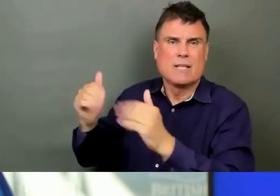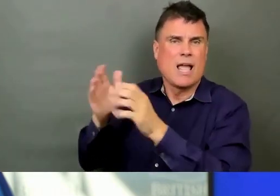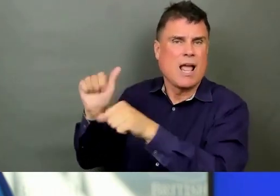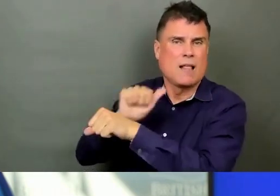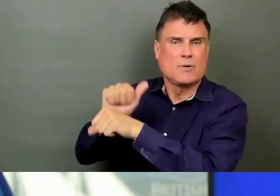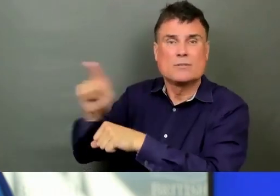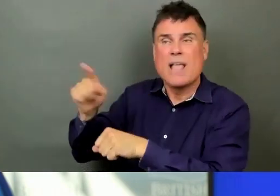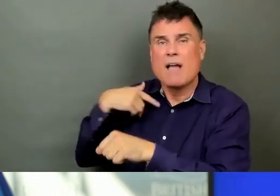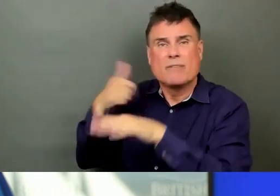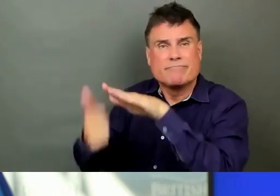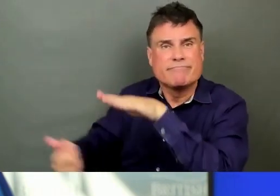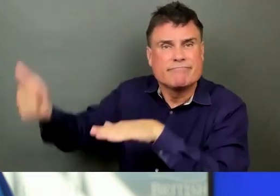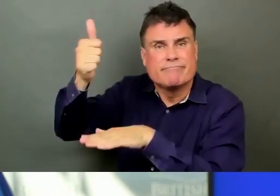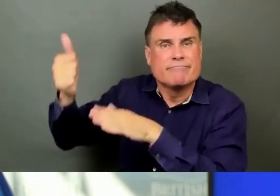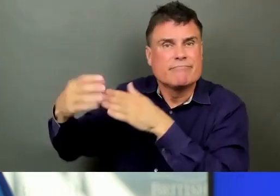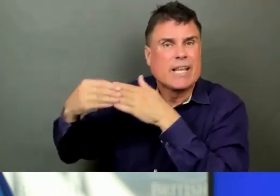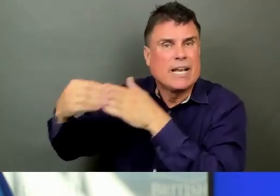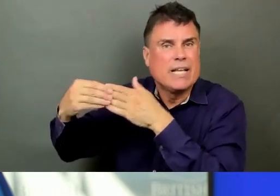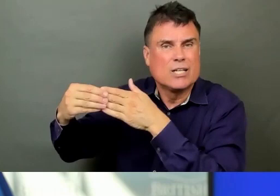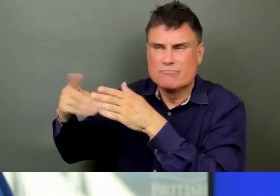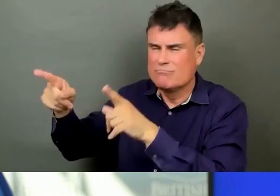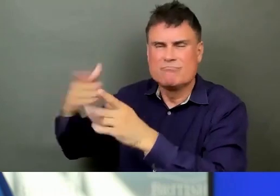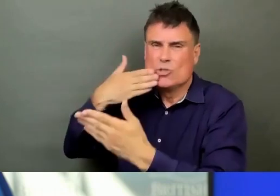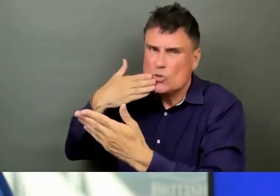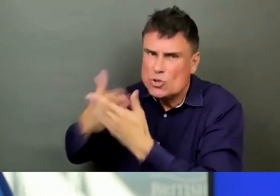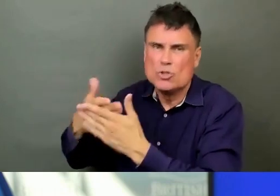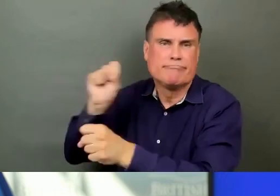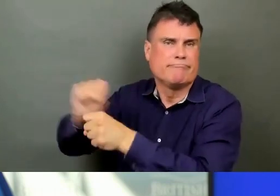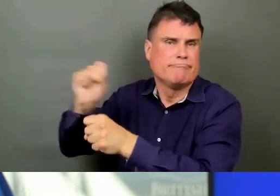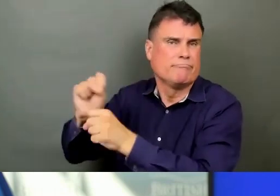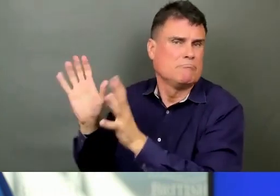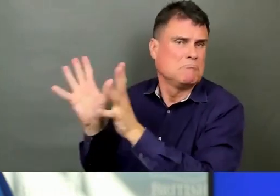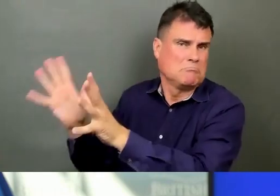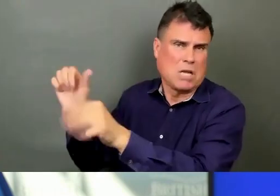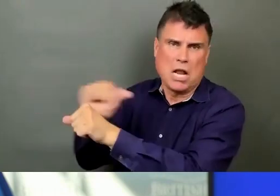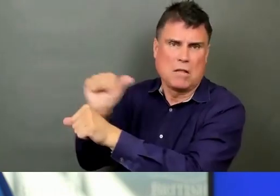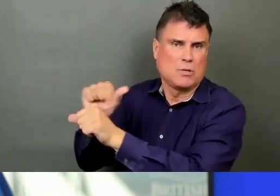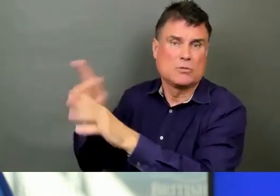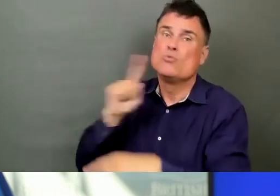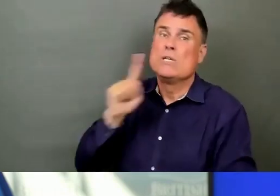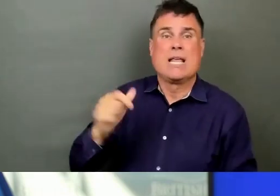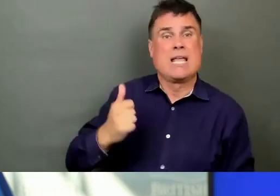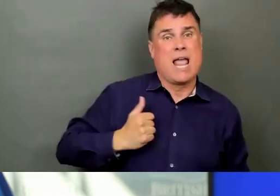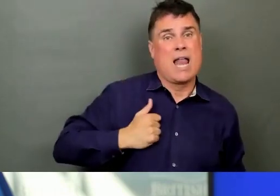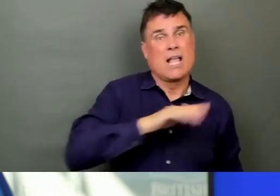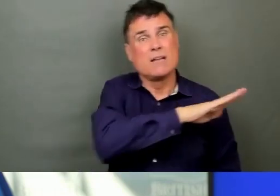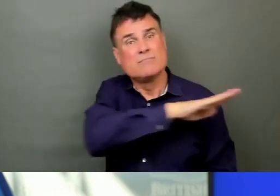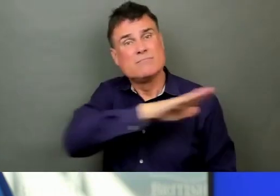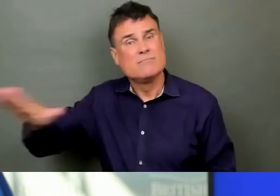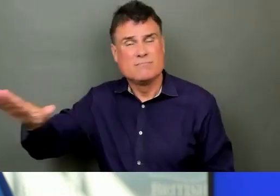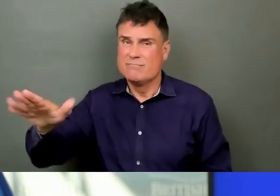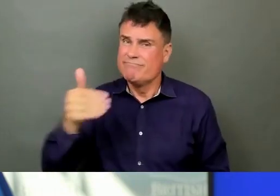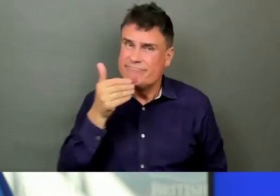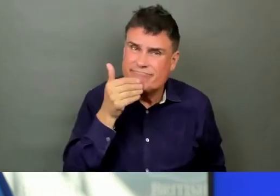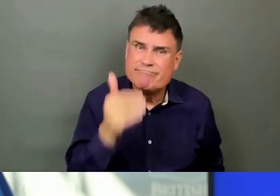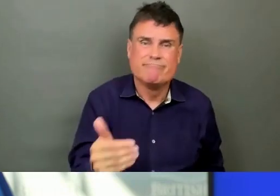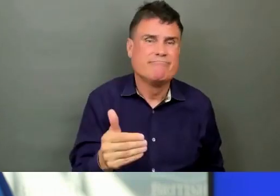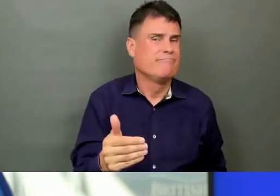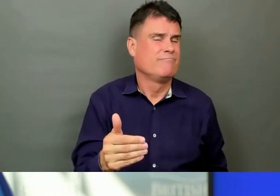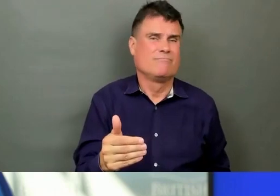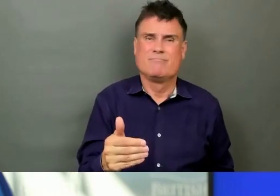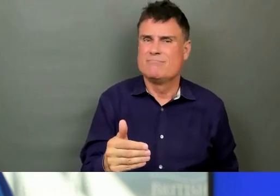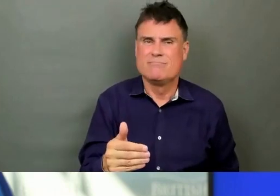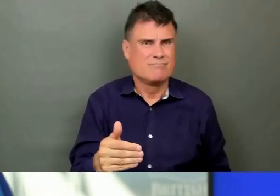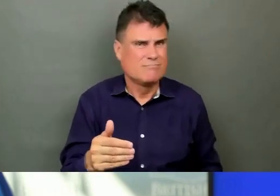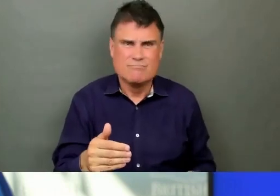And in fact, governments across Canada, and we're proud because I think Dr. Henry has taken a leadership role in the country. But